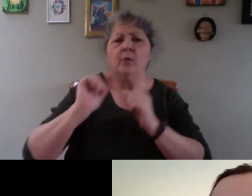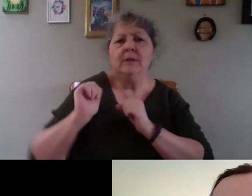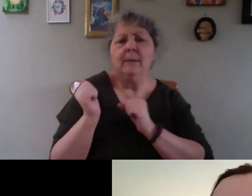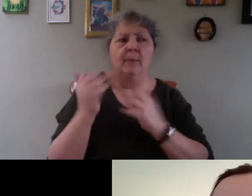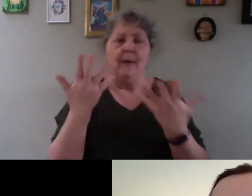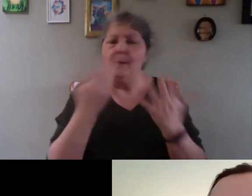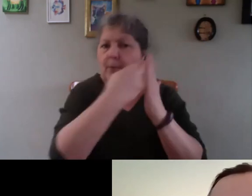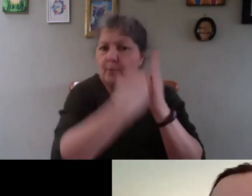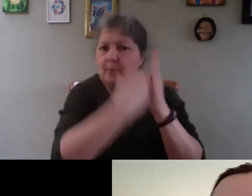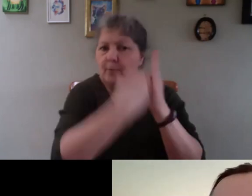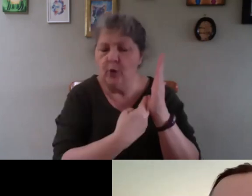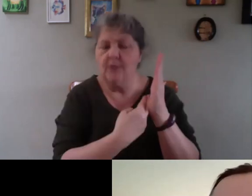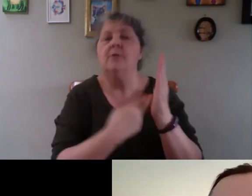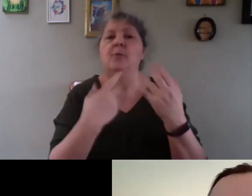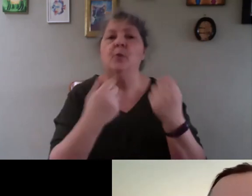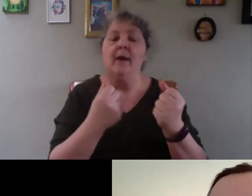presentation today.